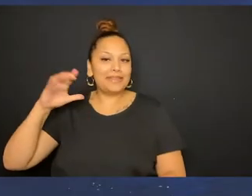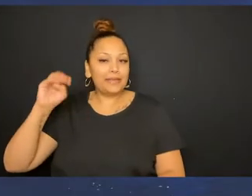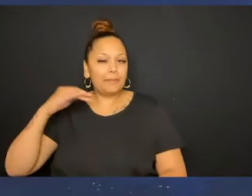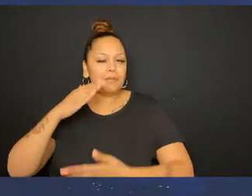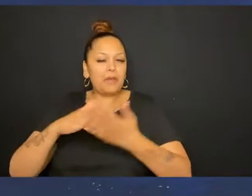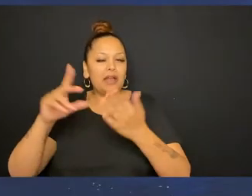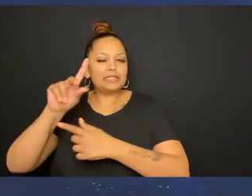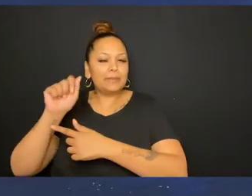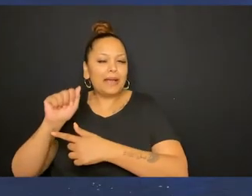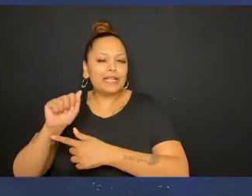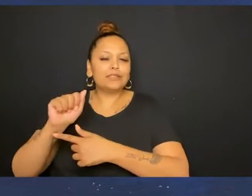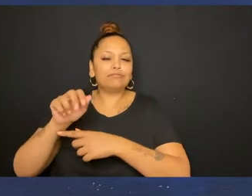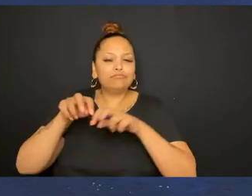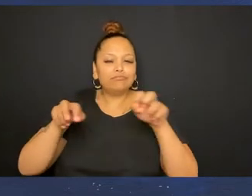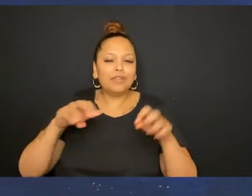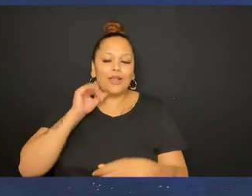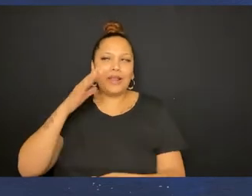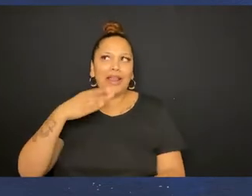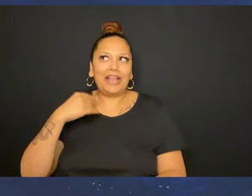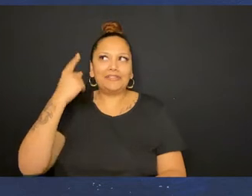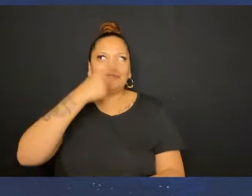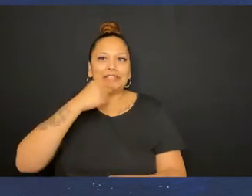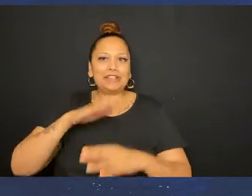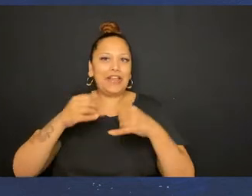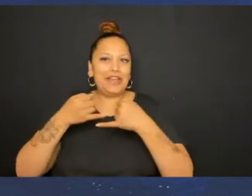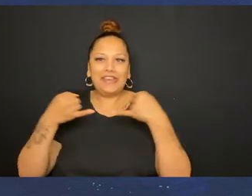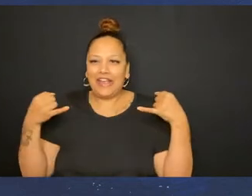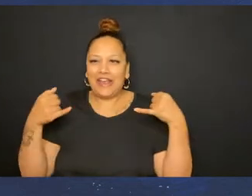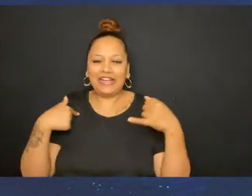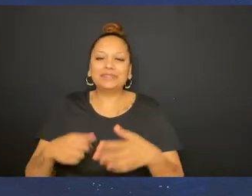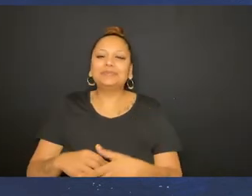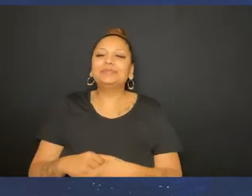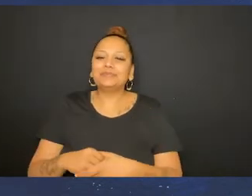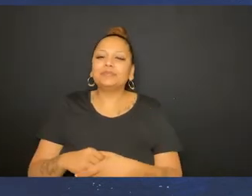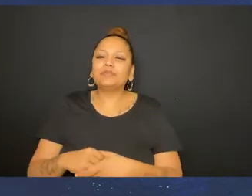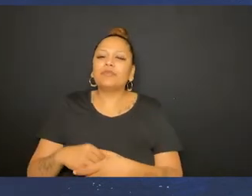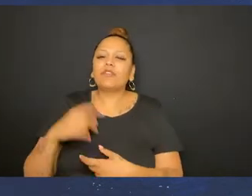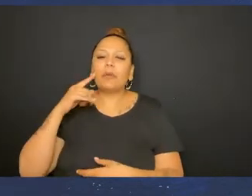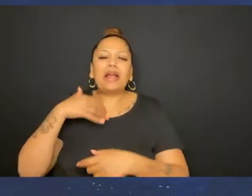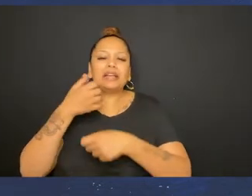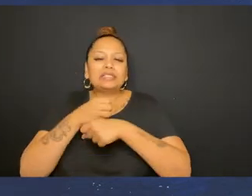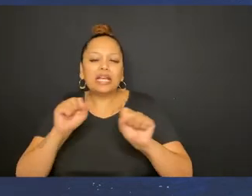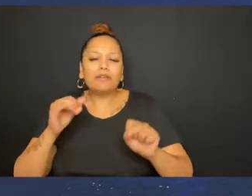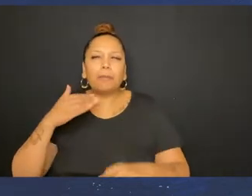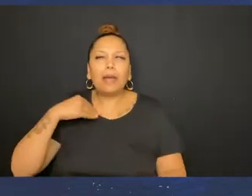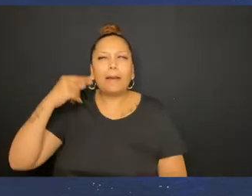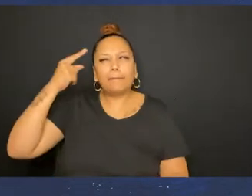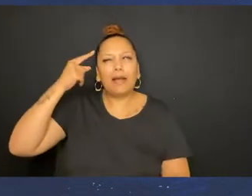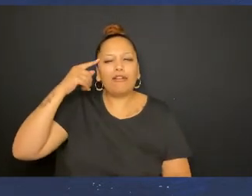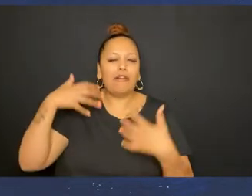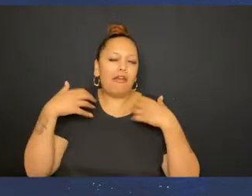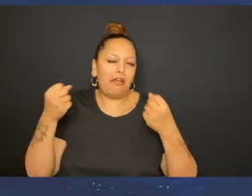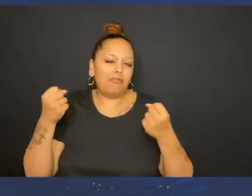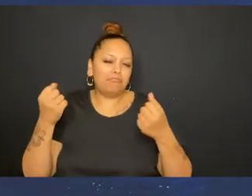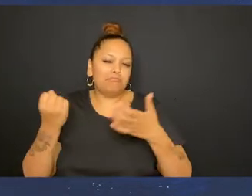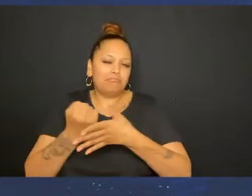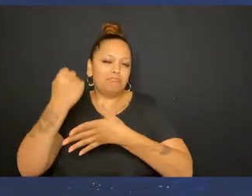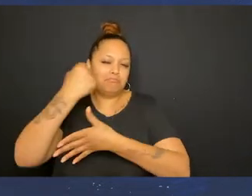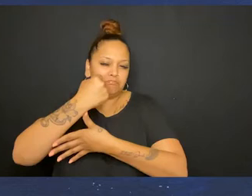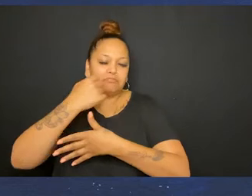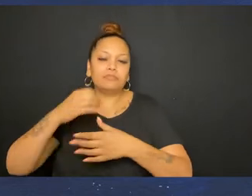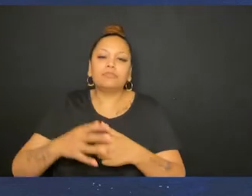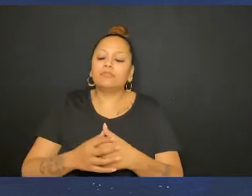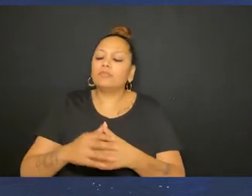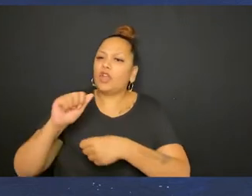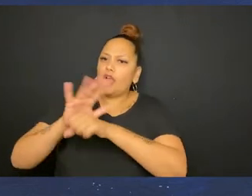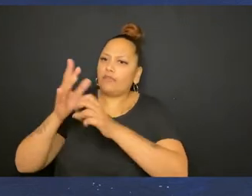Hey, I'm CM I'm part of the Disability Collective And I don't like having my face online Mostly for, like, my own